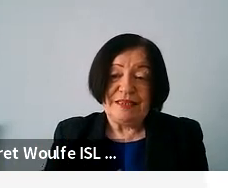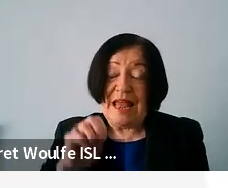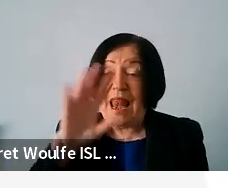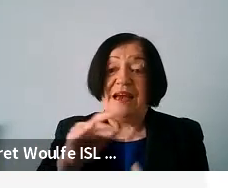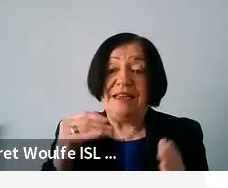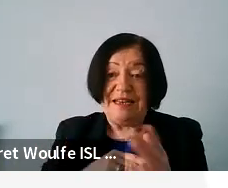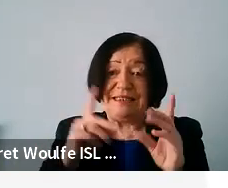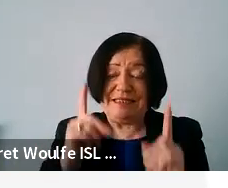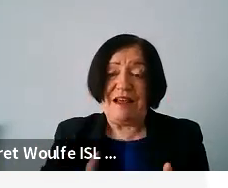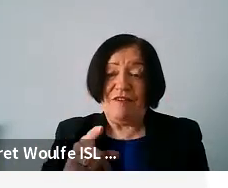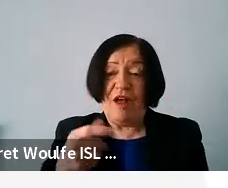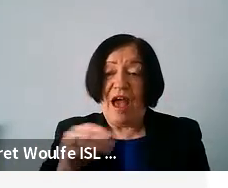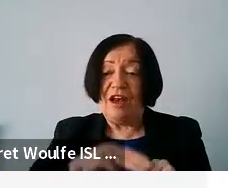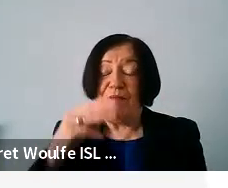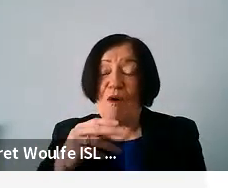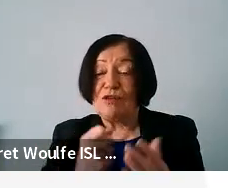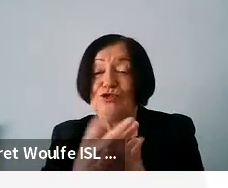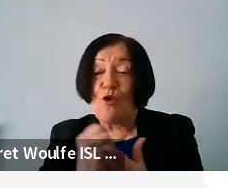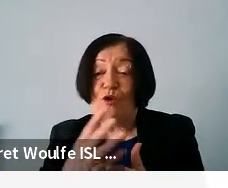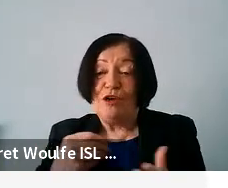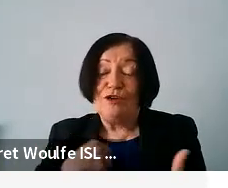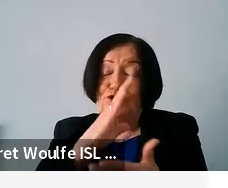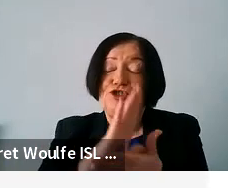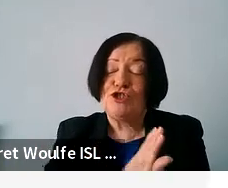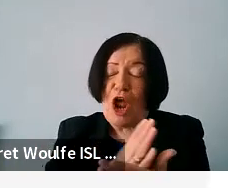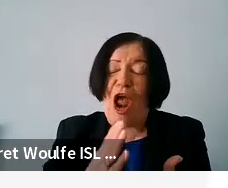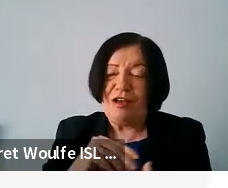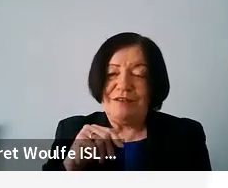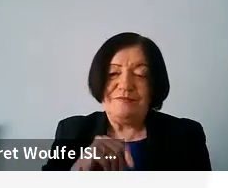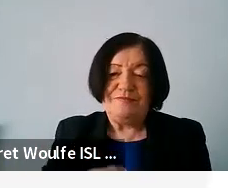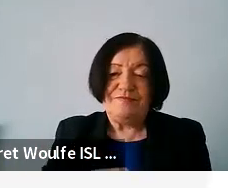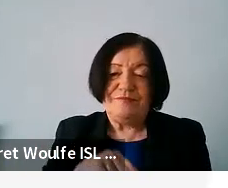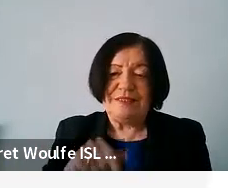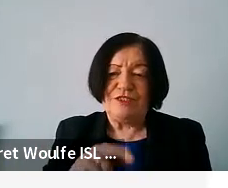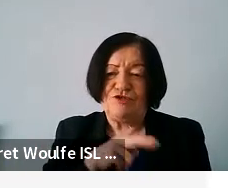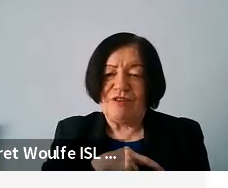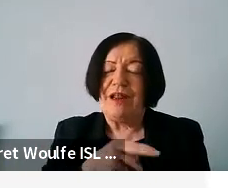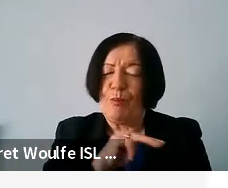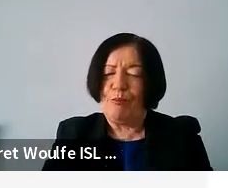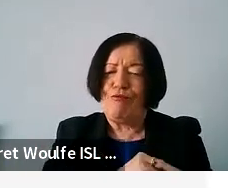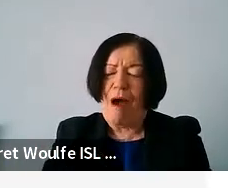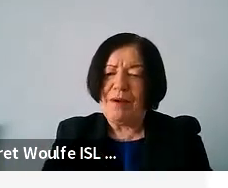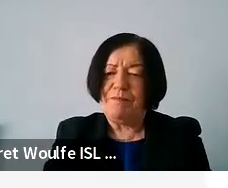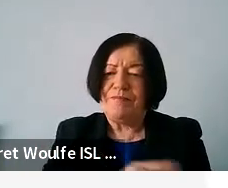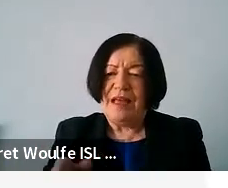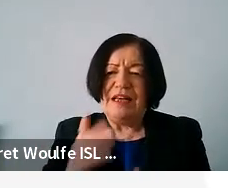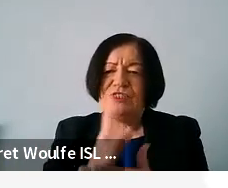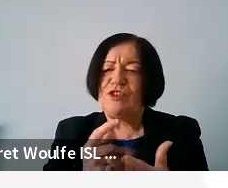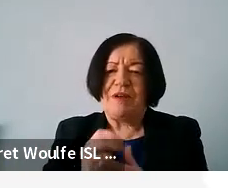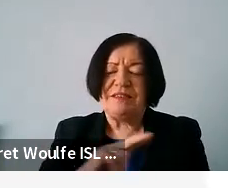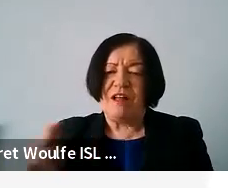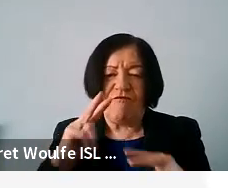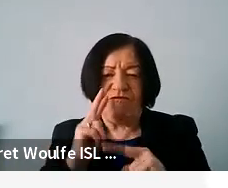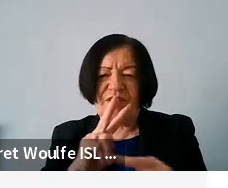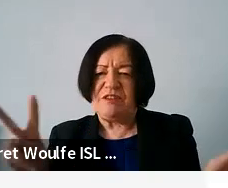If you have more anecdotes to share, but this is really, it's really a problem. And sometimes it's just not visible